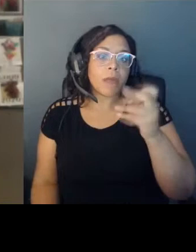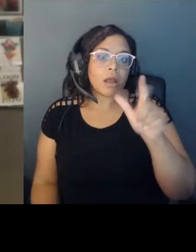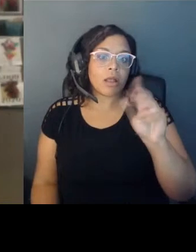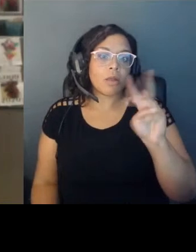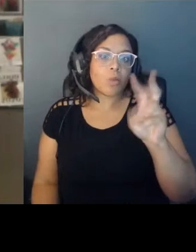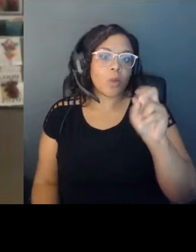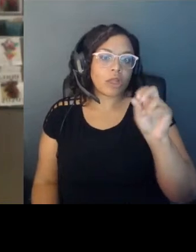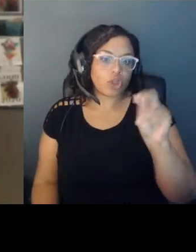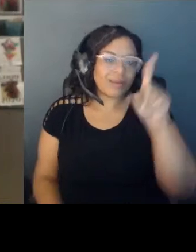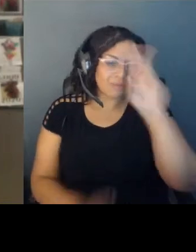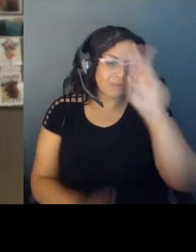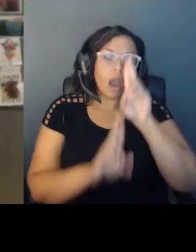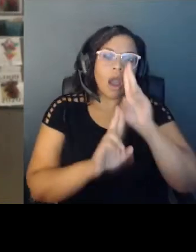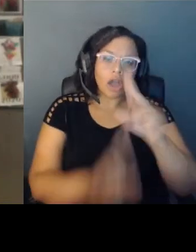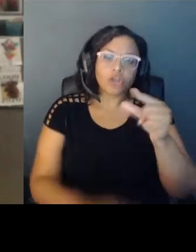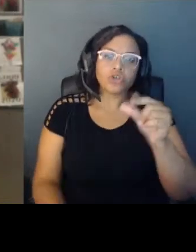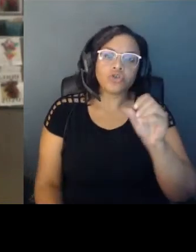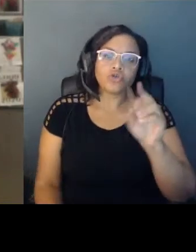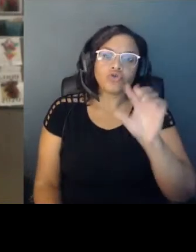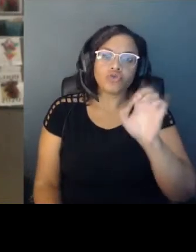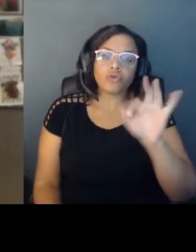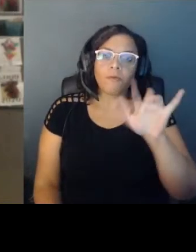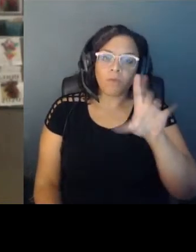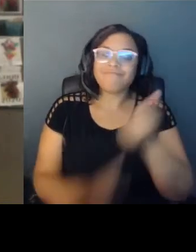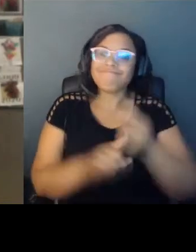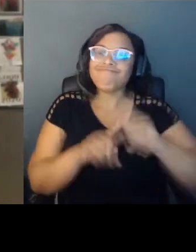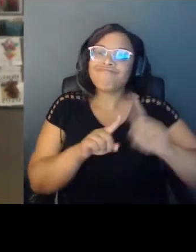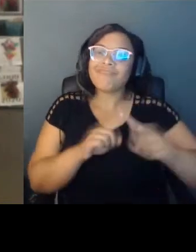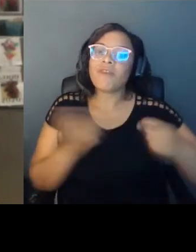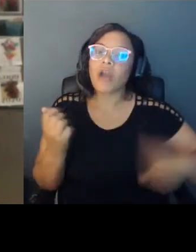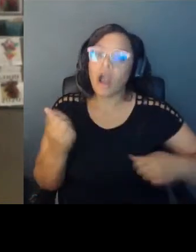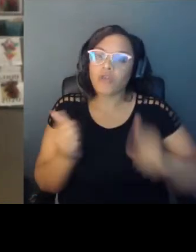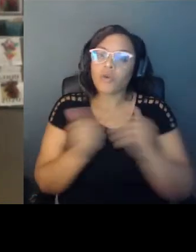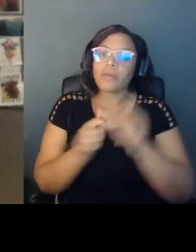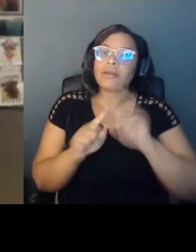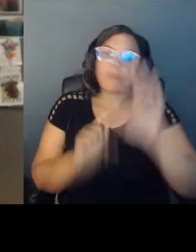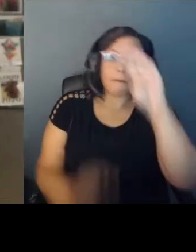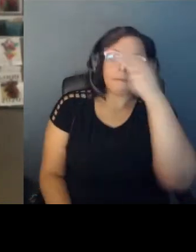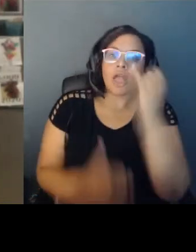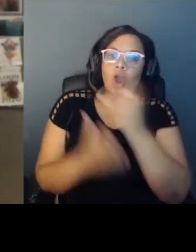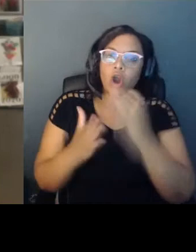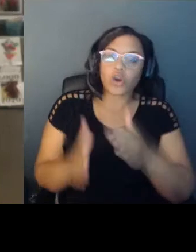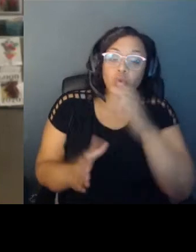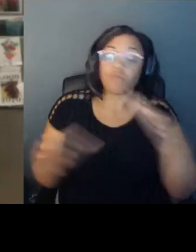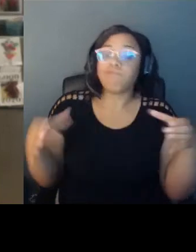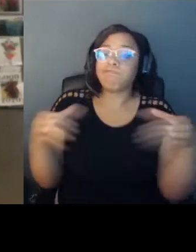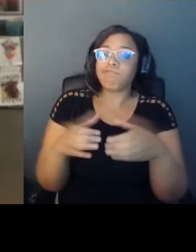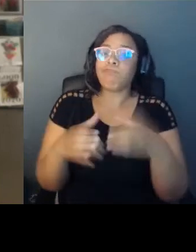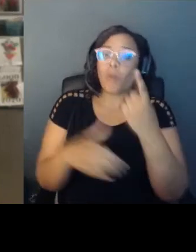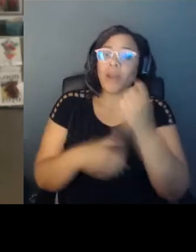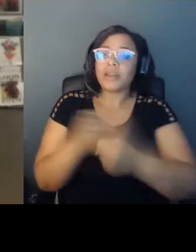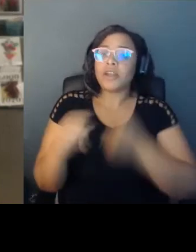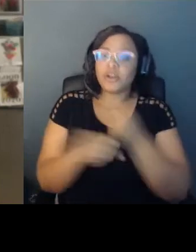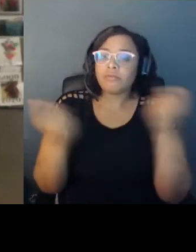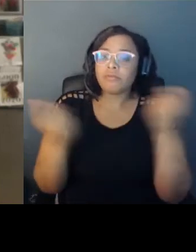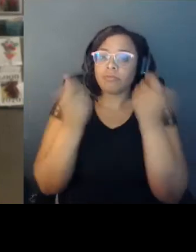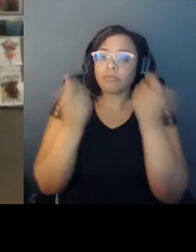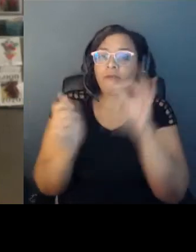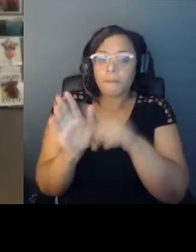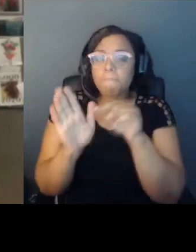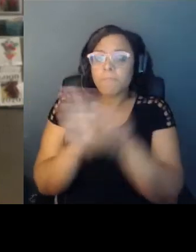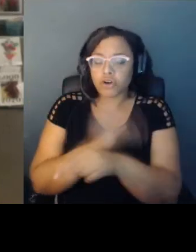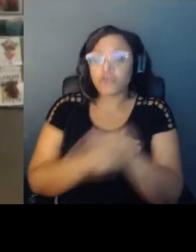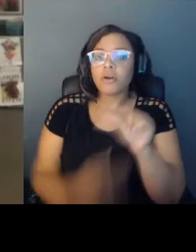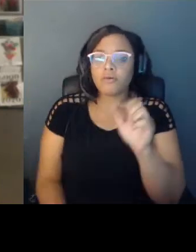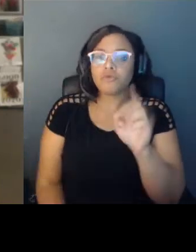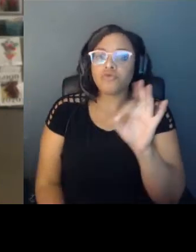homage featuring some of today's greatest Black artists gathered on the one-year anniversary of George Floyd's murder. The special will stream